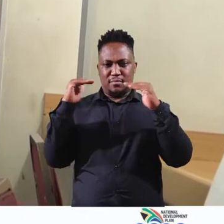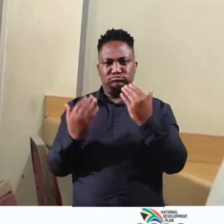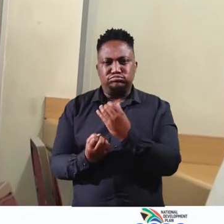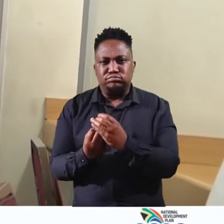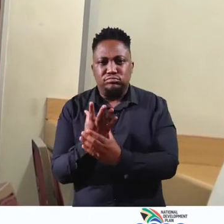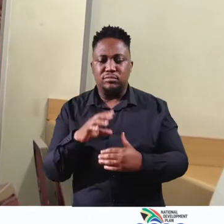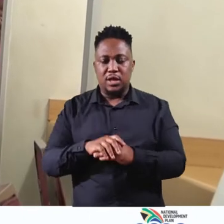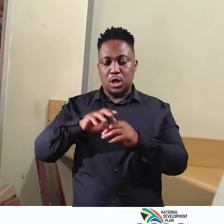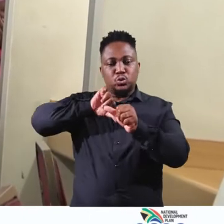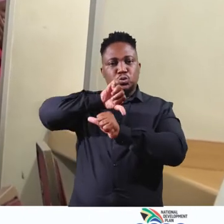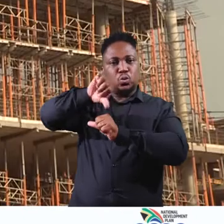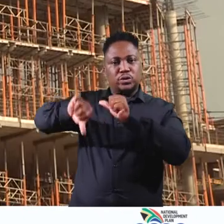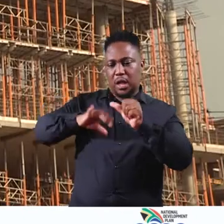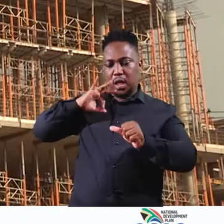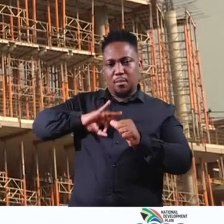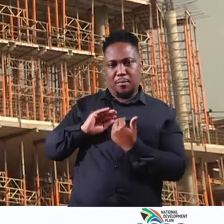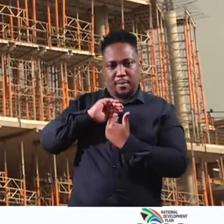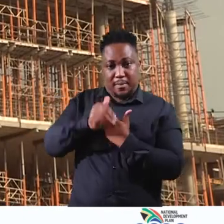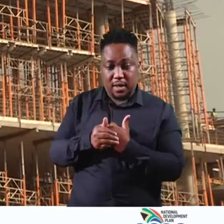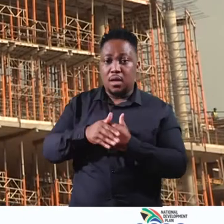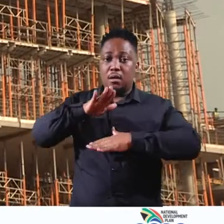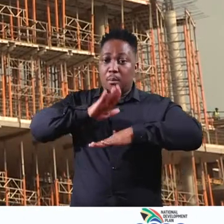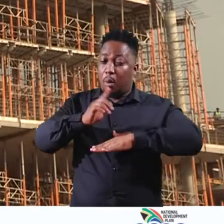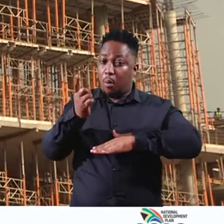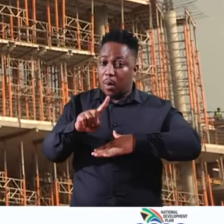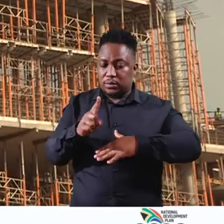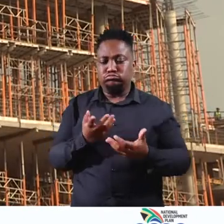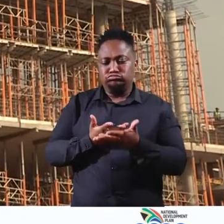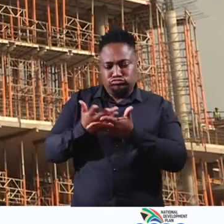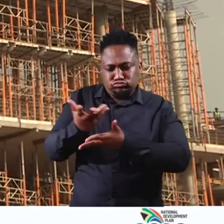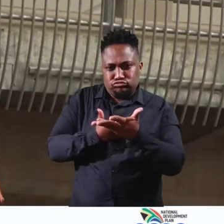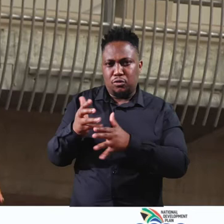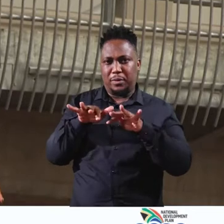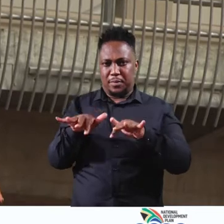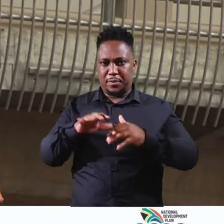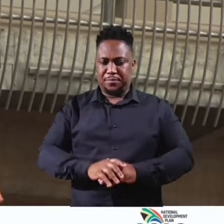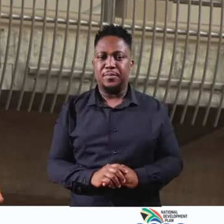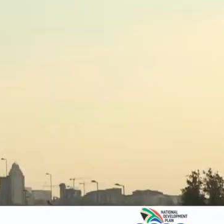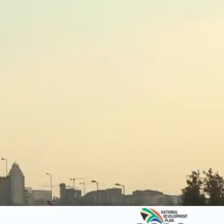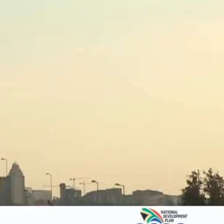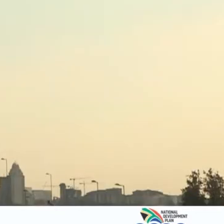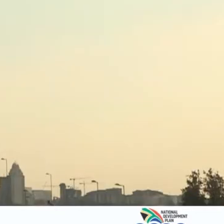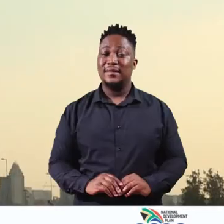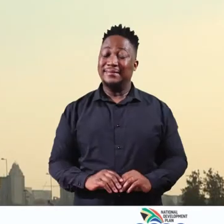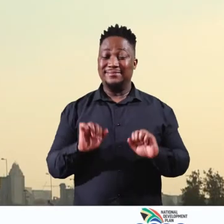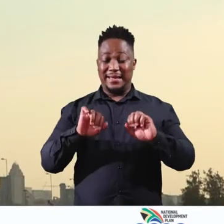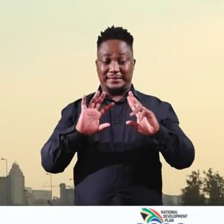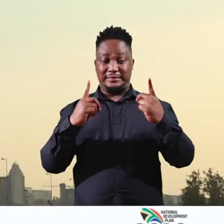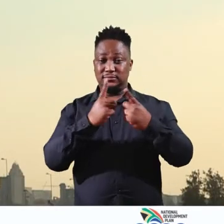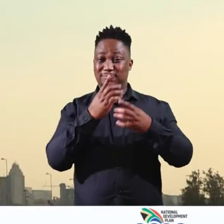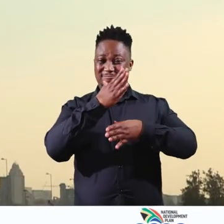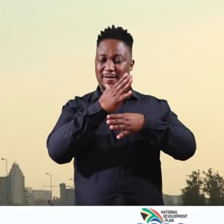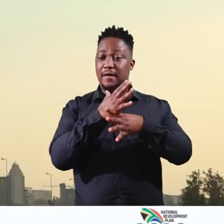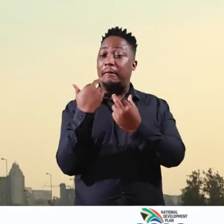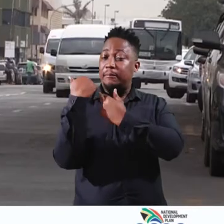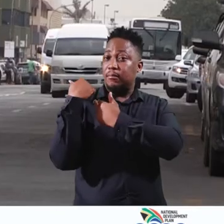services, promotion of equity, social and income protection and social dialogue. Whilst